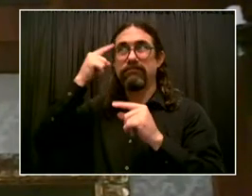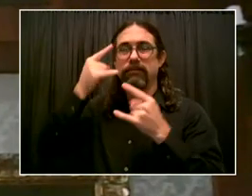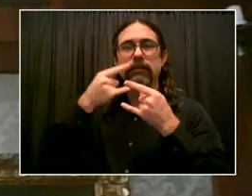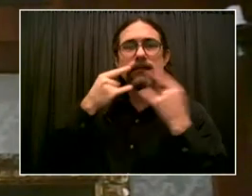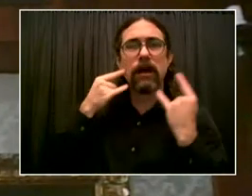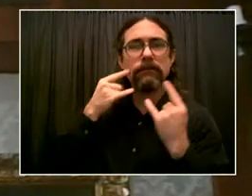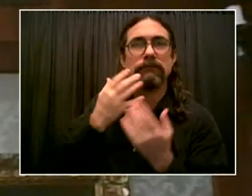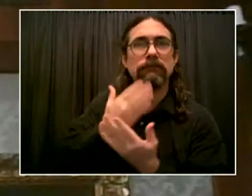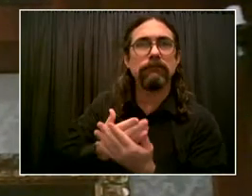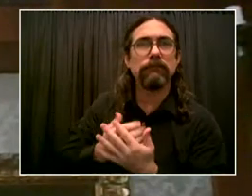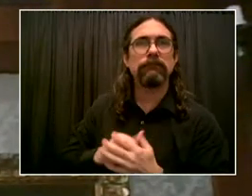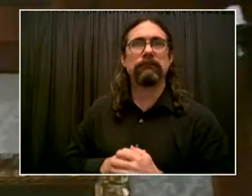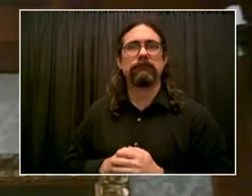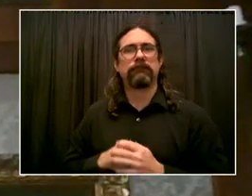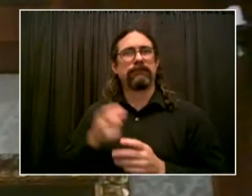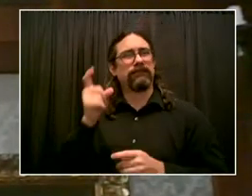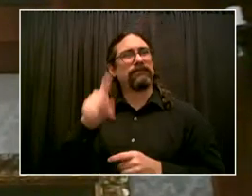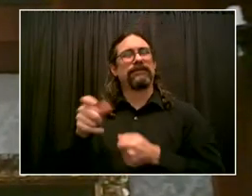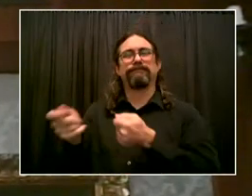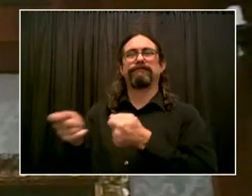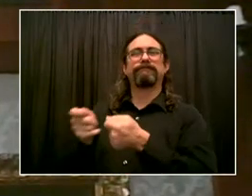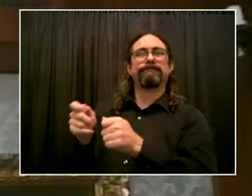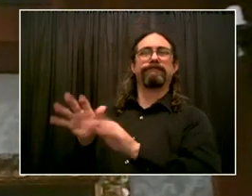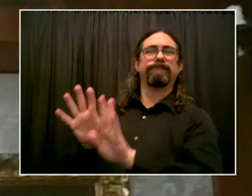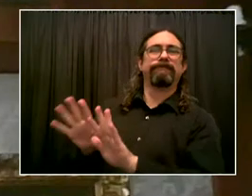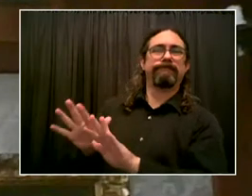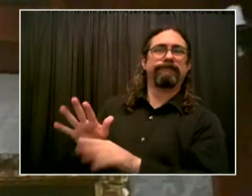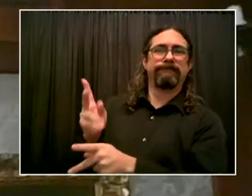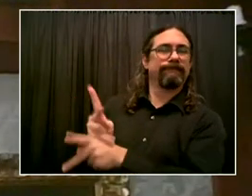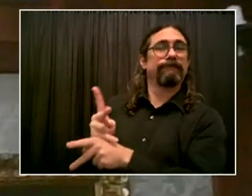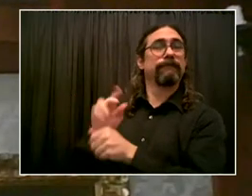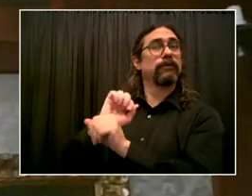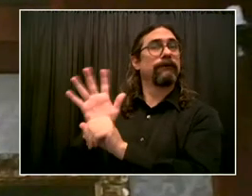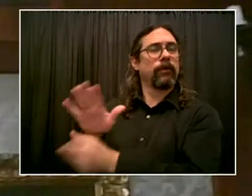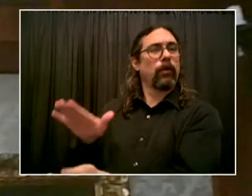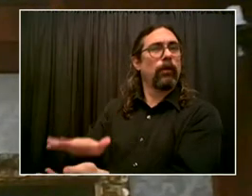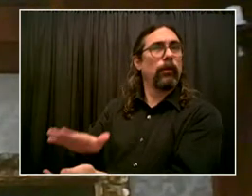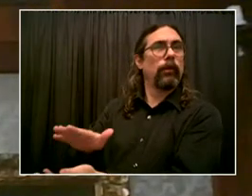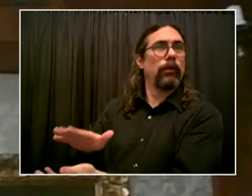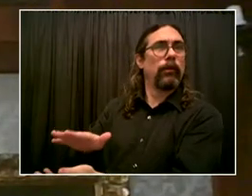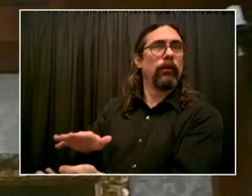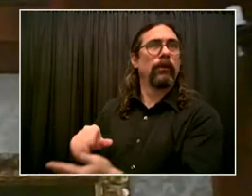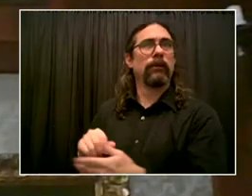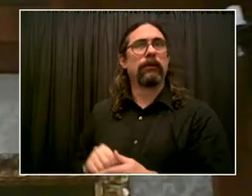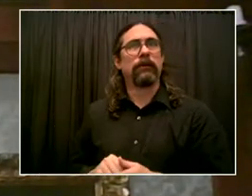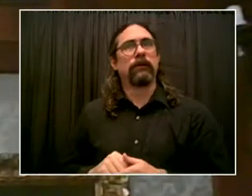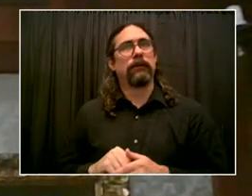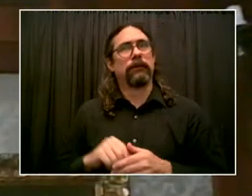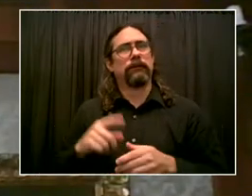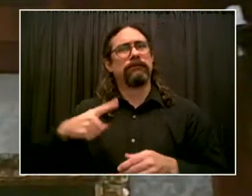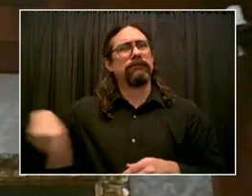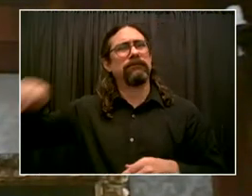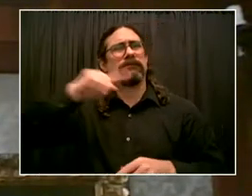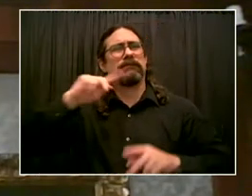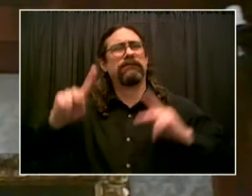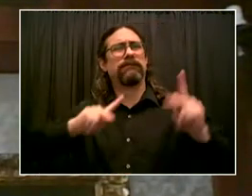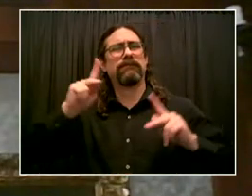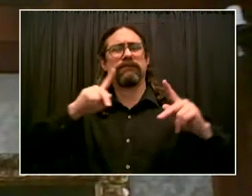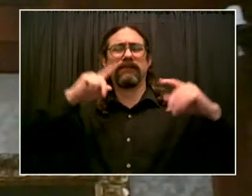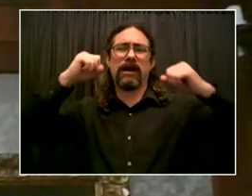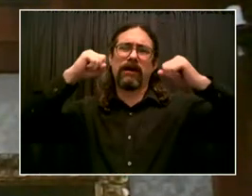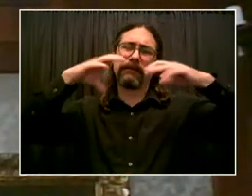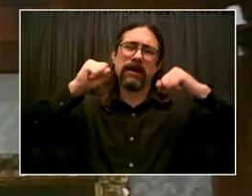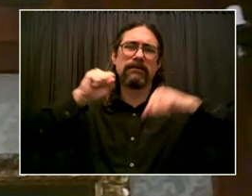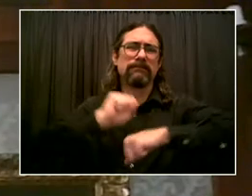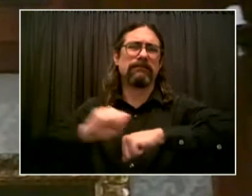job as a city. And I'm proud of what New Yorkers have done under this pandemic. It hit us in the gut in the beginning, but